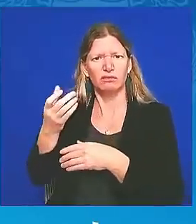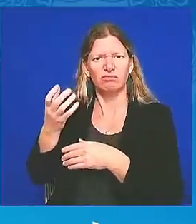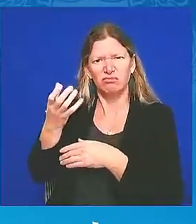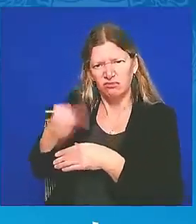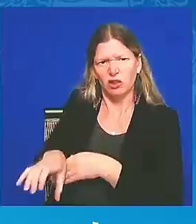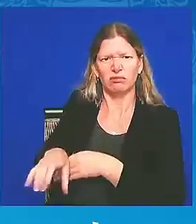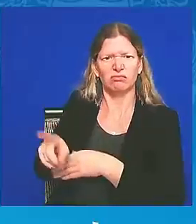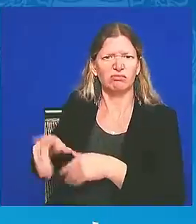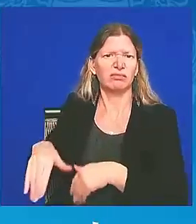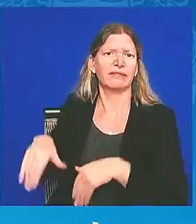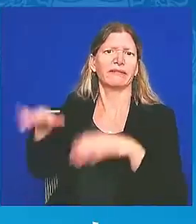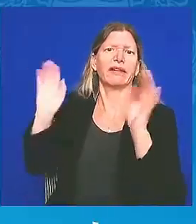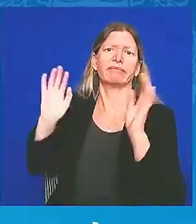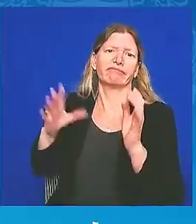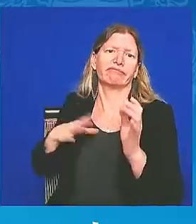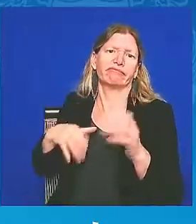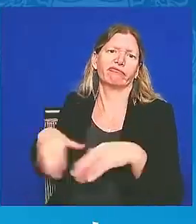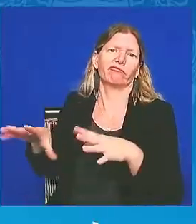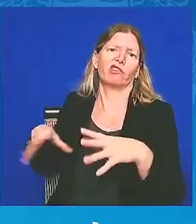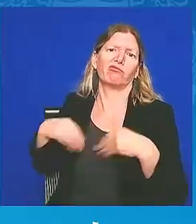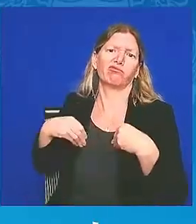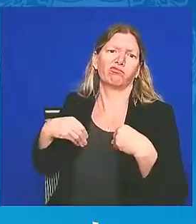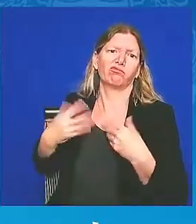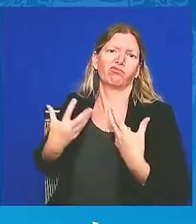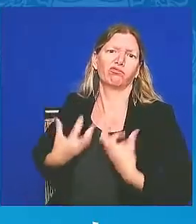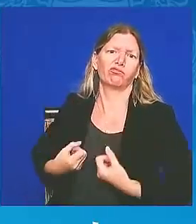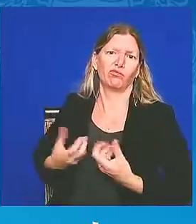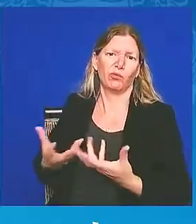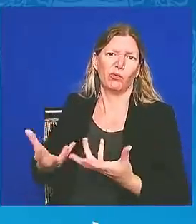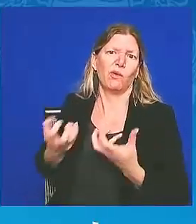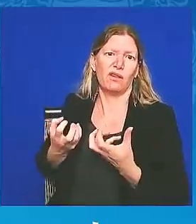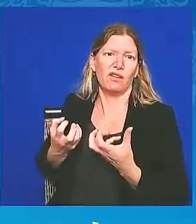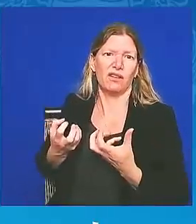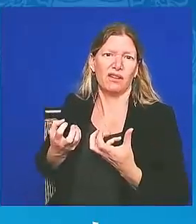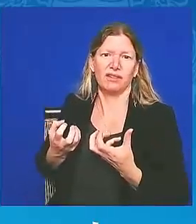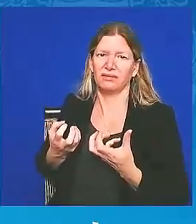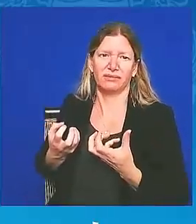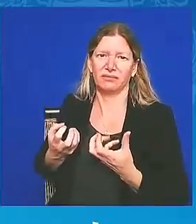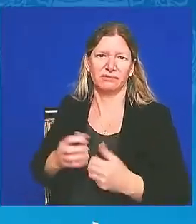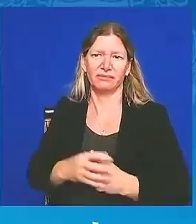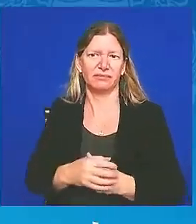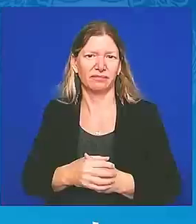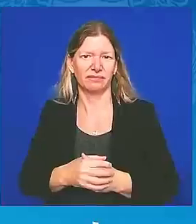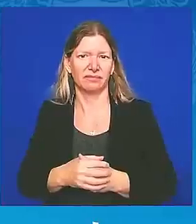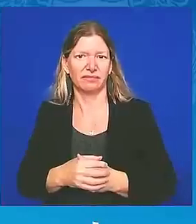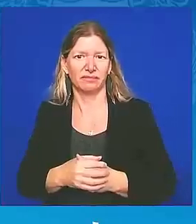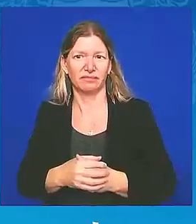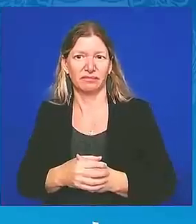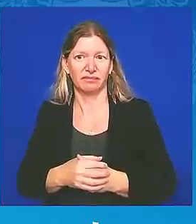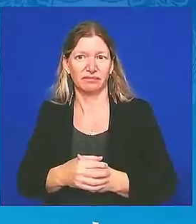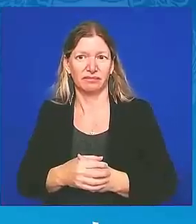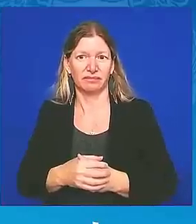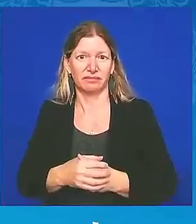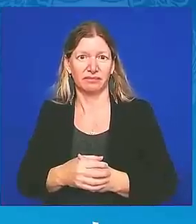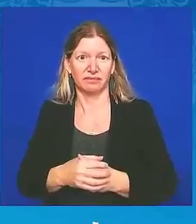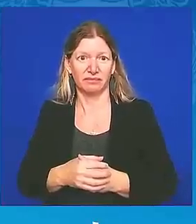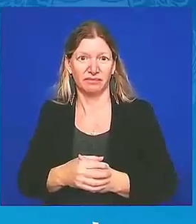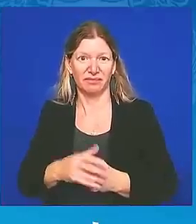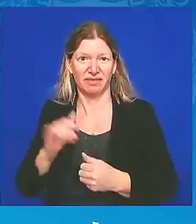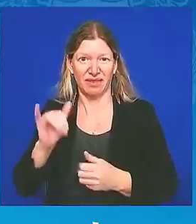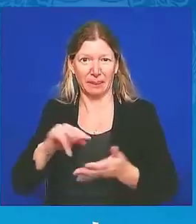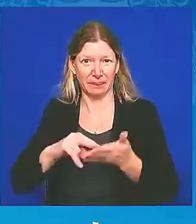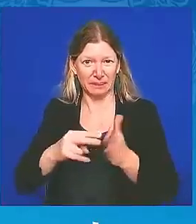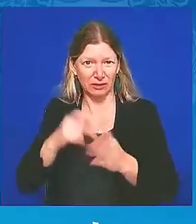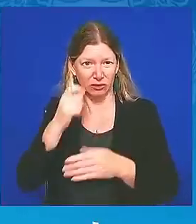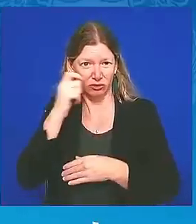neutrality and would require Ukraine to forego security relationships with other